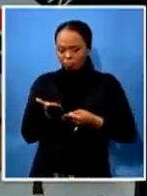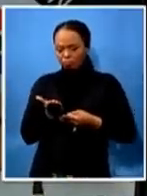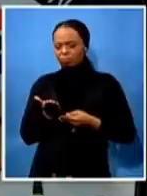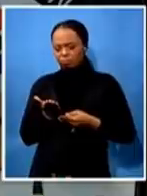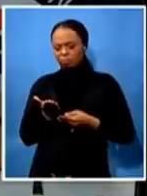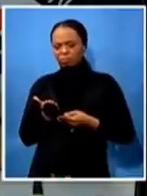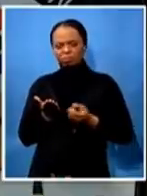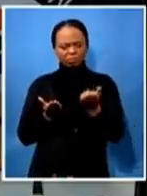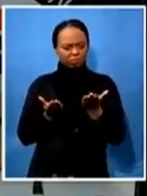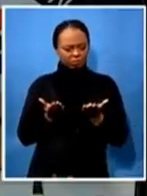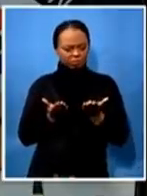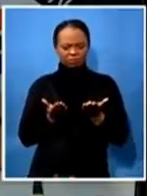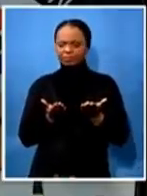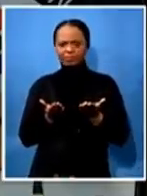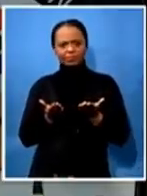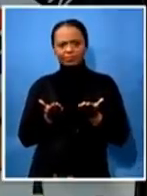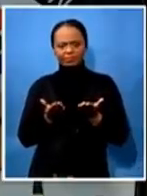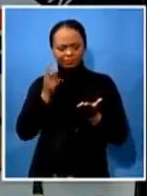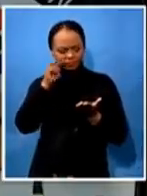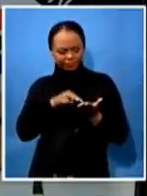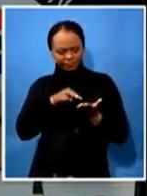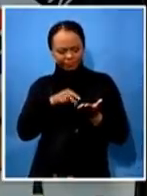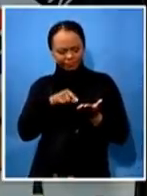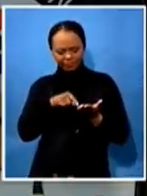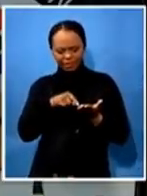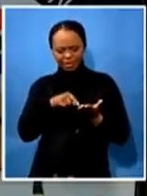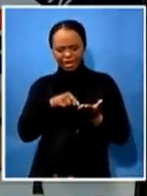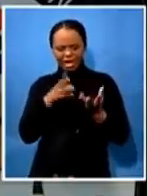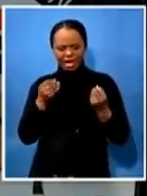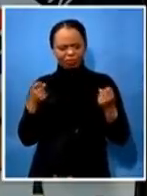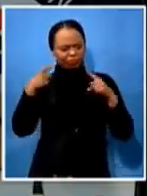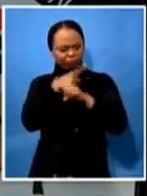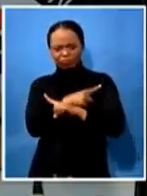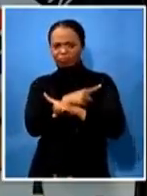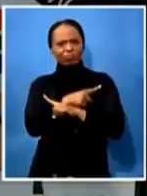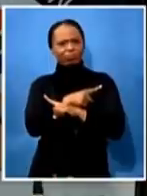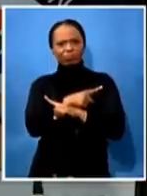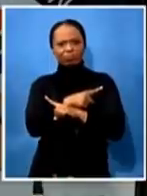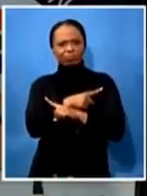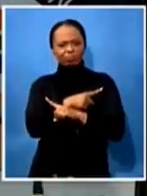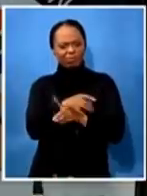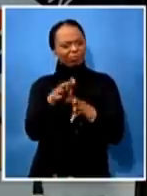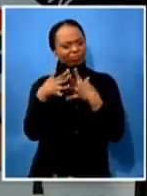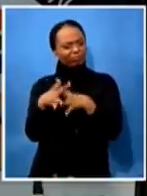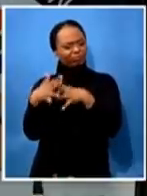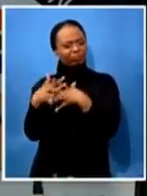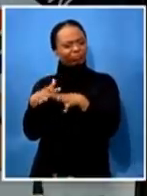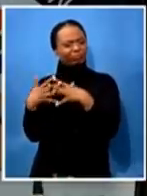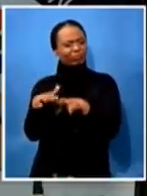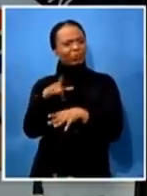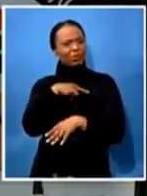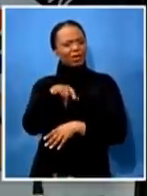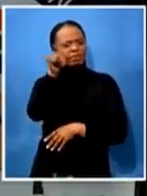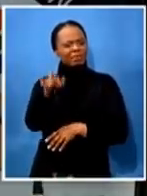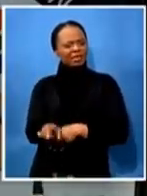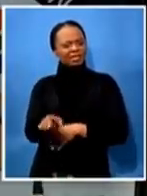i find them full of contradictions by someone who has had ample time and opportunity afforded to him exclusively